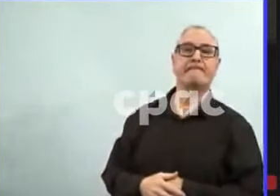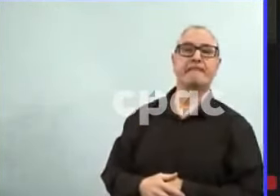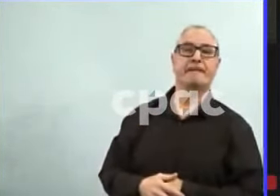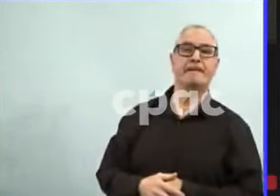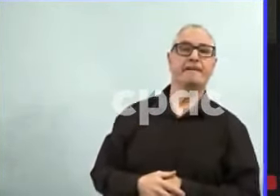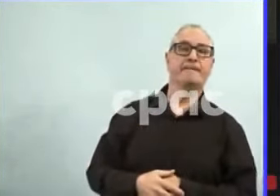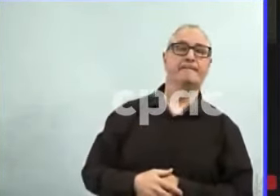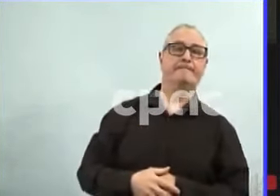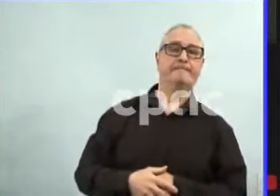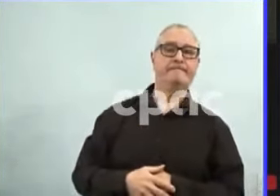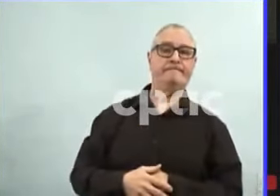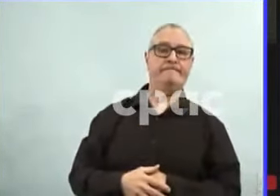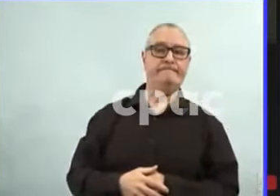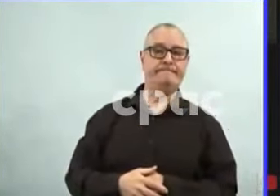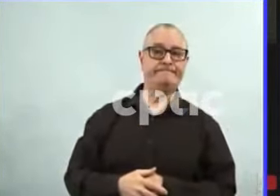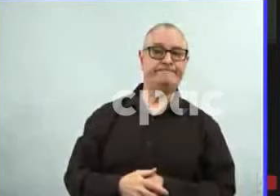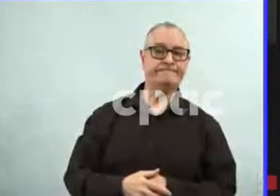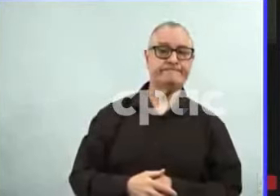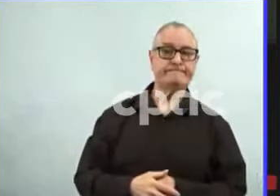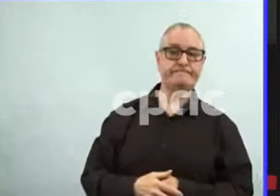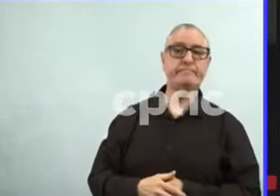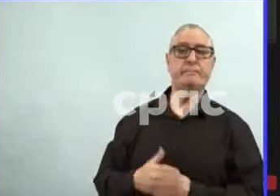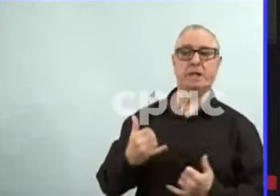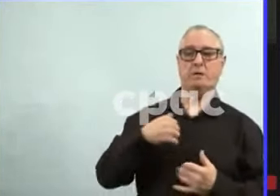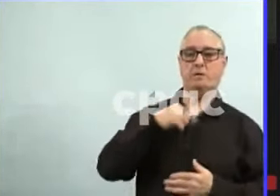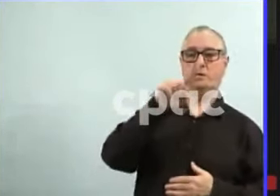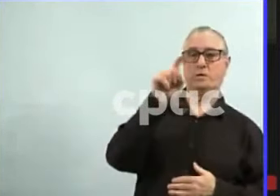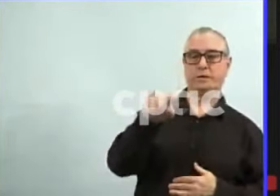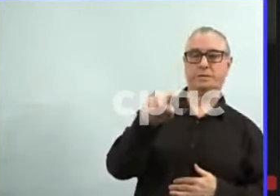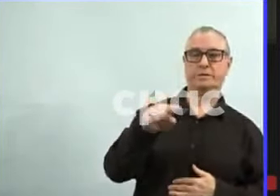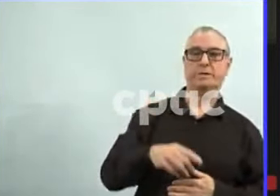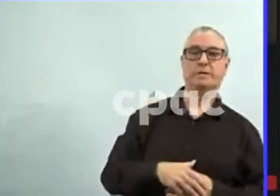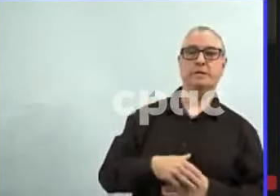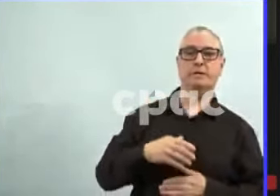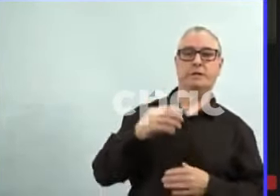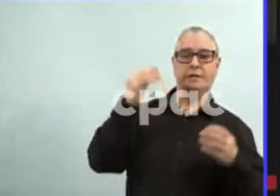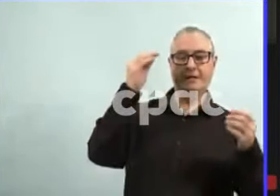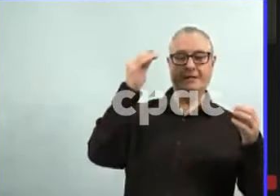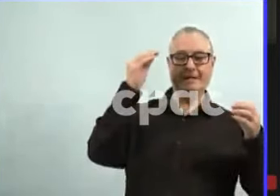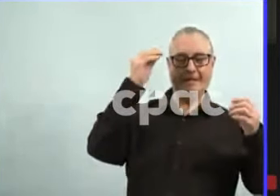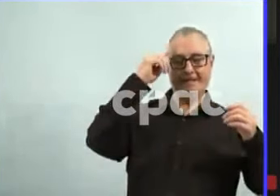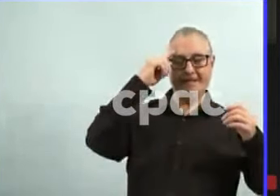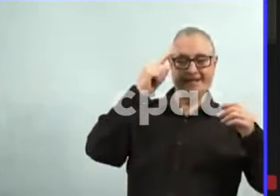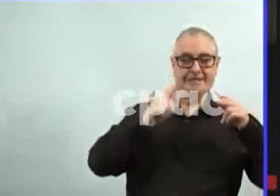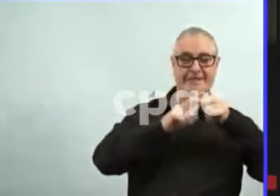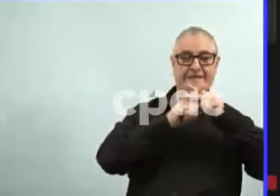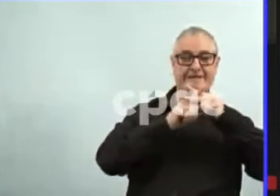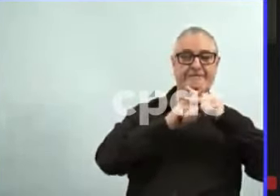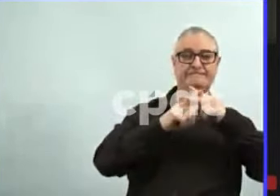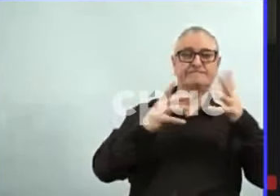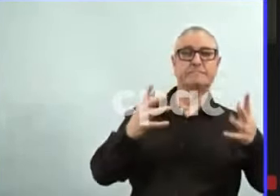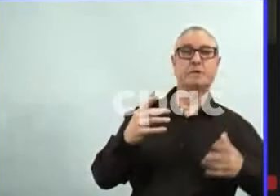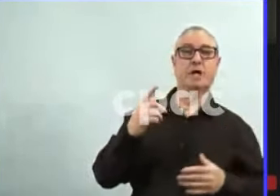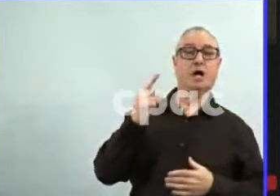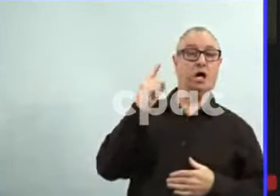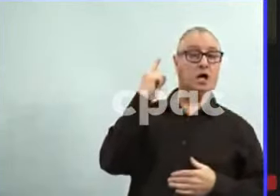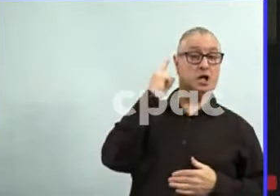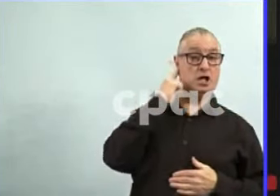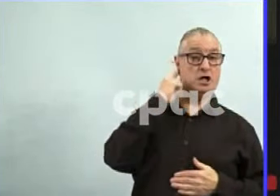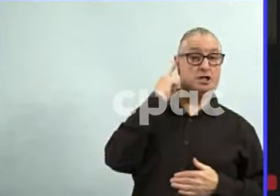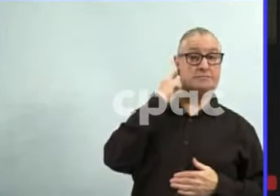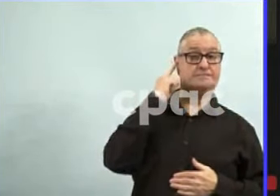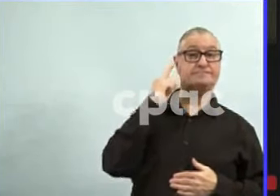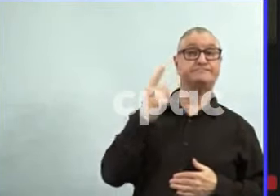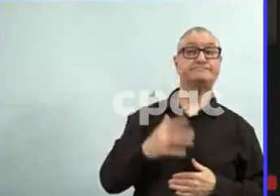Any reconsideration to, sorry, you know, a few weeks back we heard that there was no plans to change the